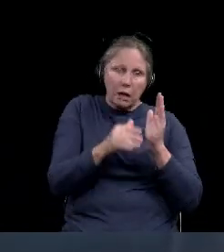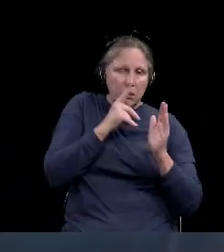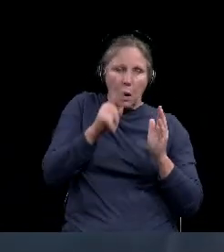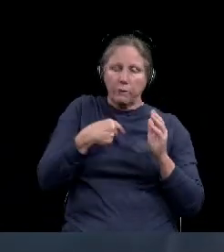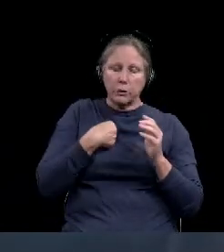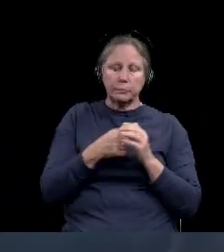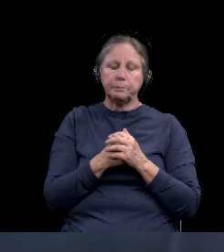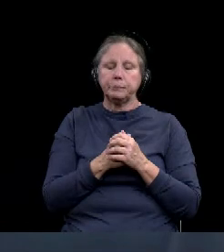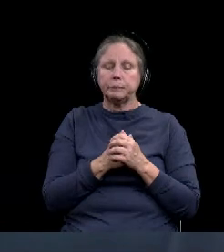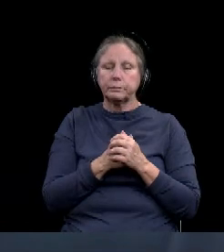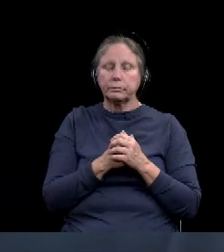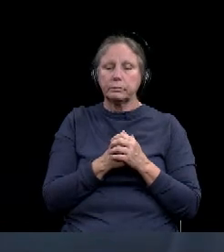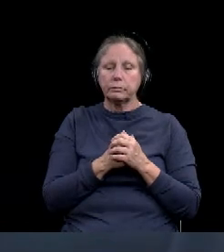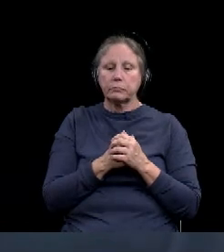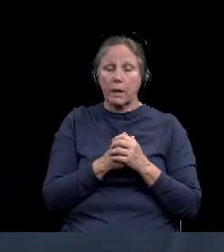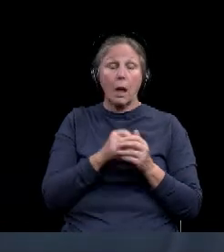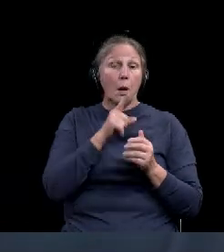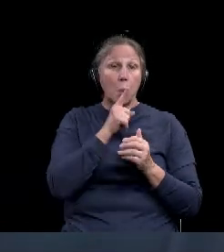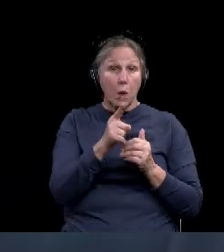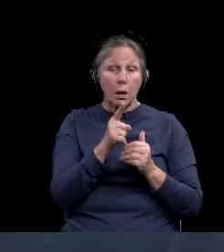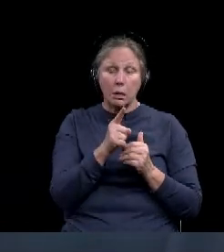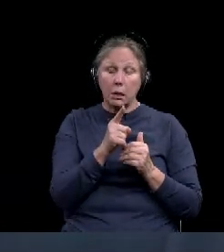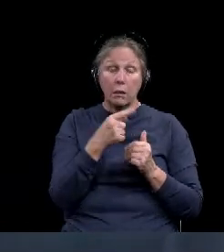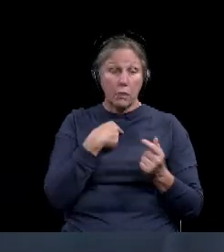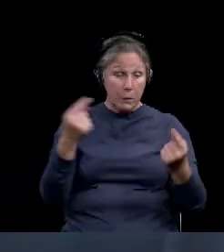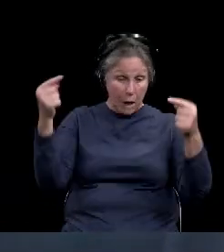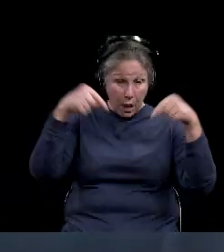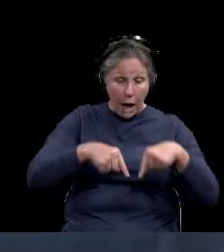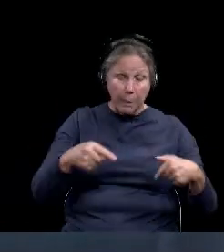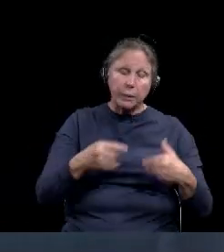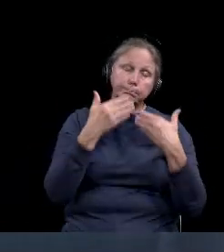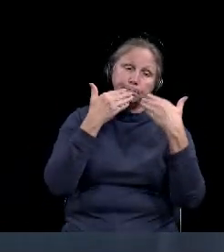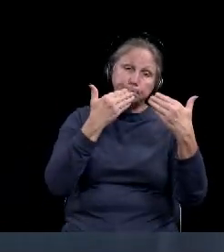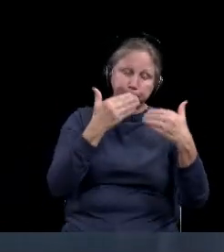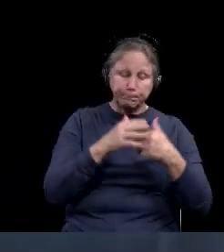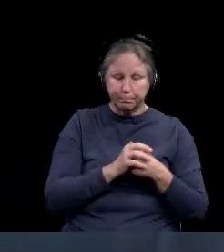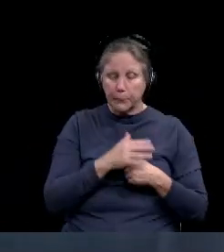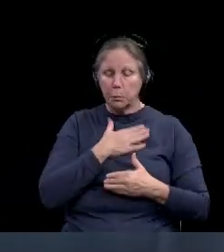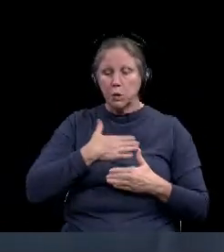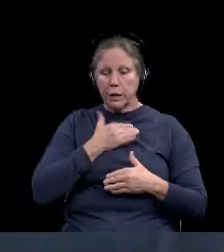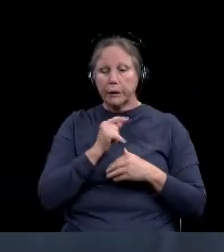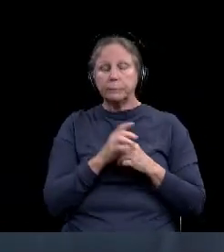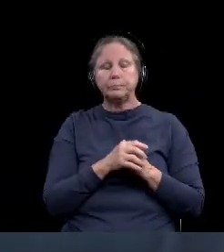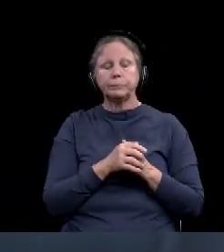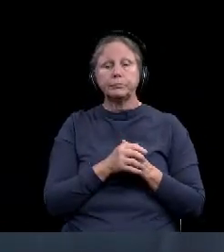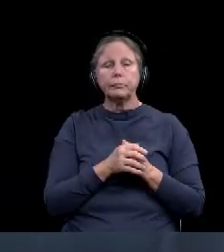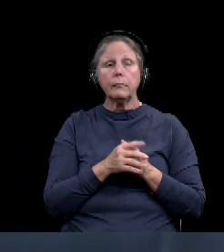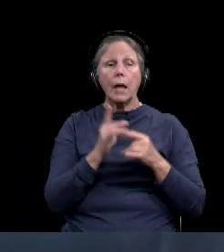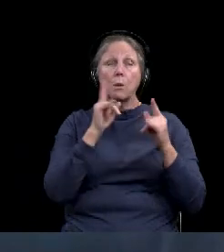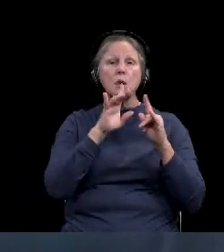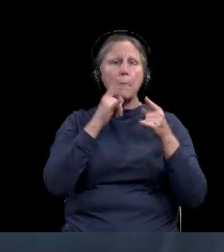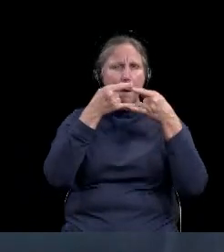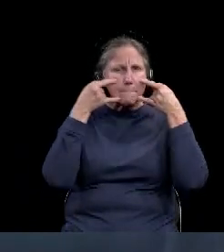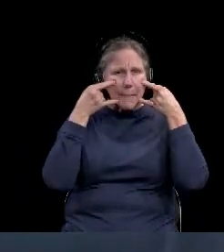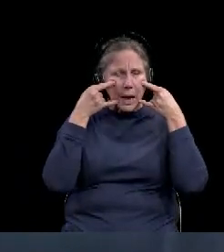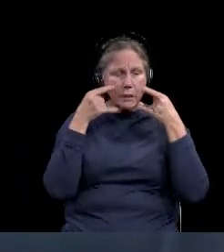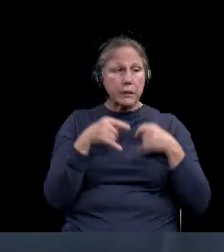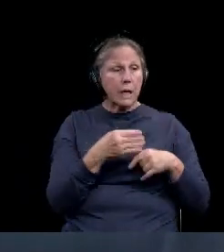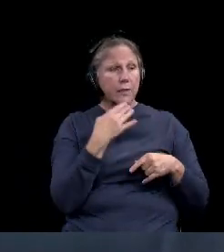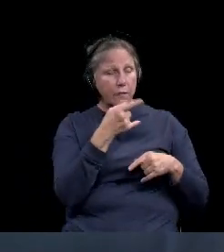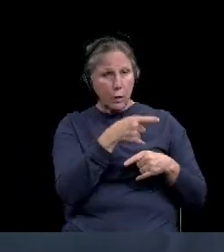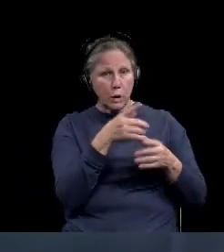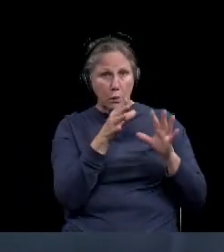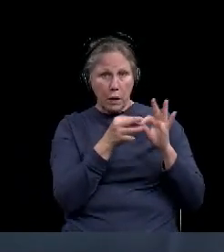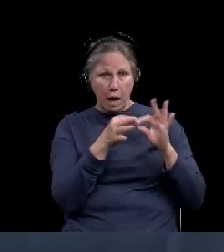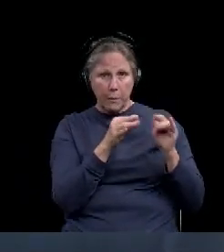Um, and, and certainly appreciate an opportunity to be here. Um, I will just, uh, talk about masking and thank you so much for your comments,